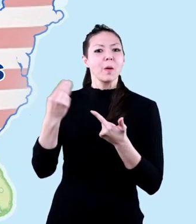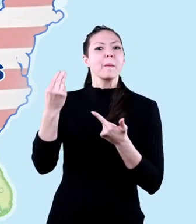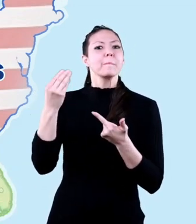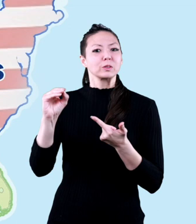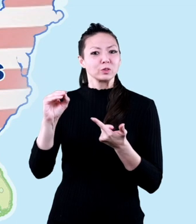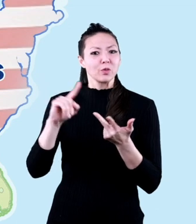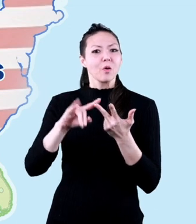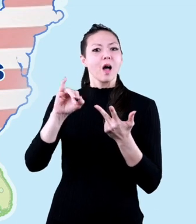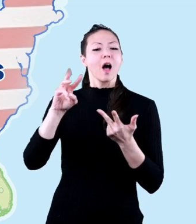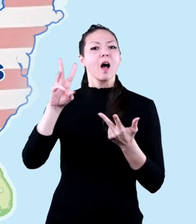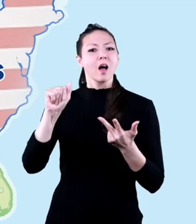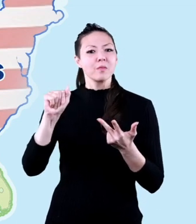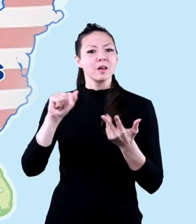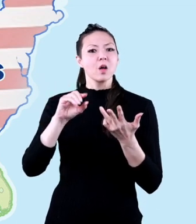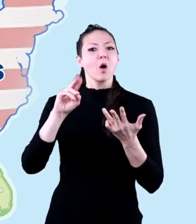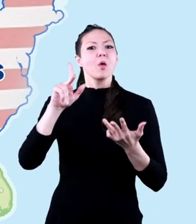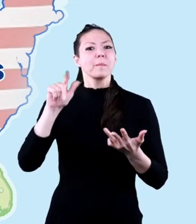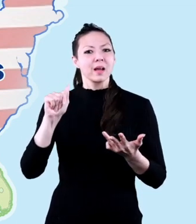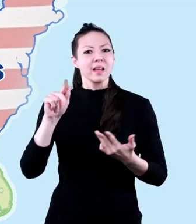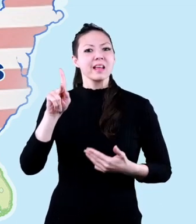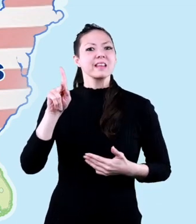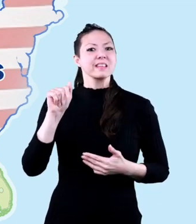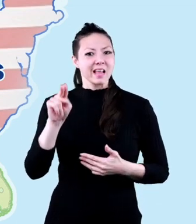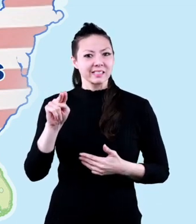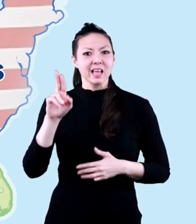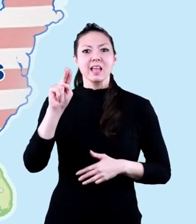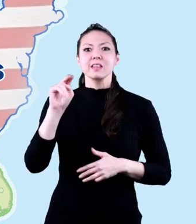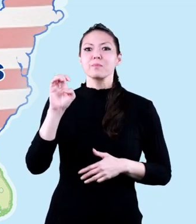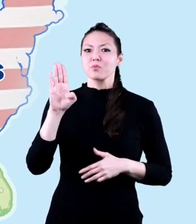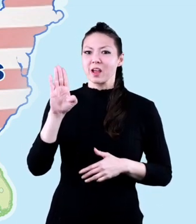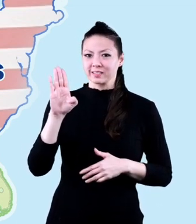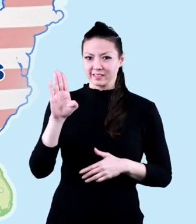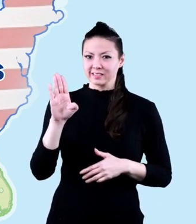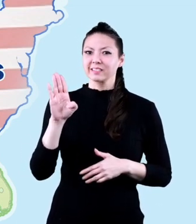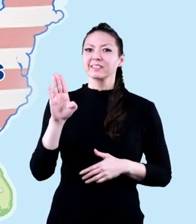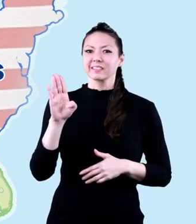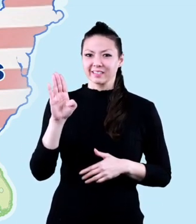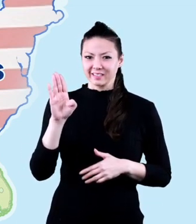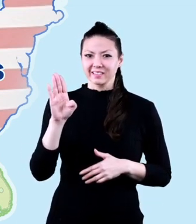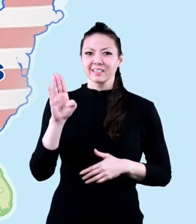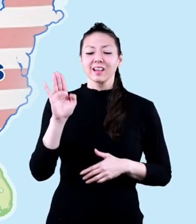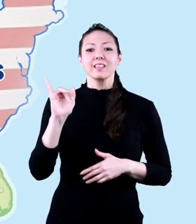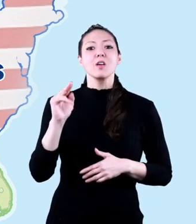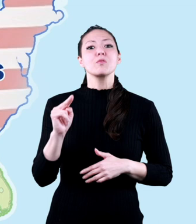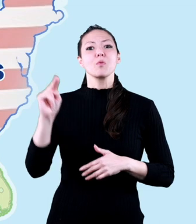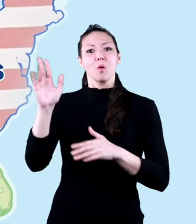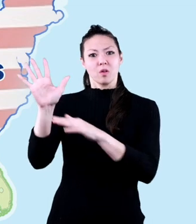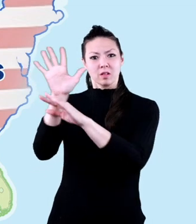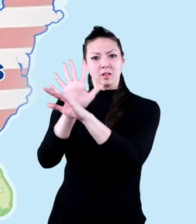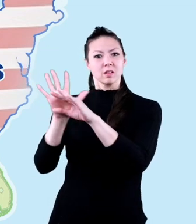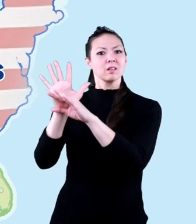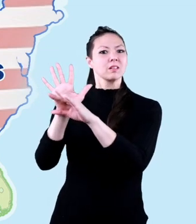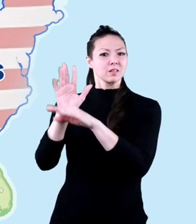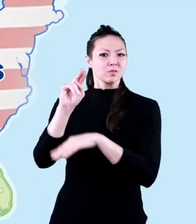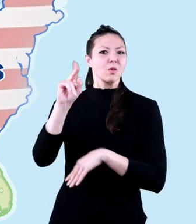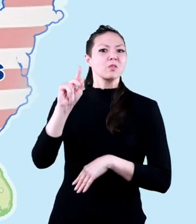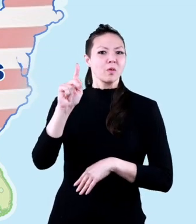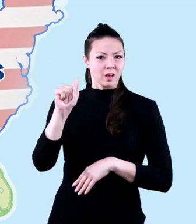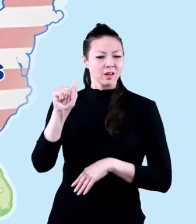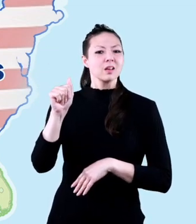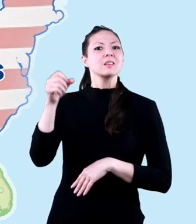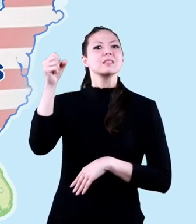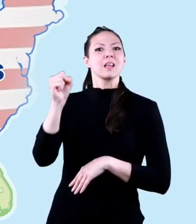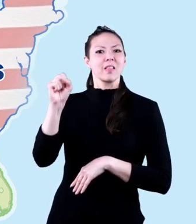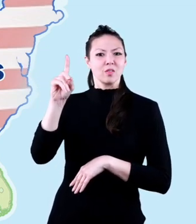Missouri, Iowa, Oklahoma, Kansas, and Nebraska, and parts of